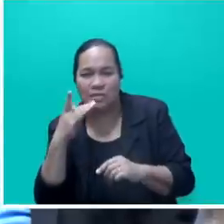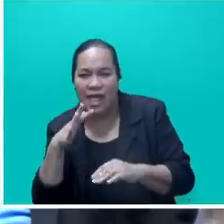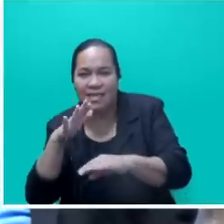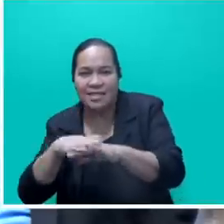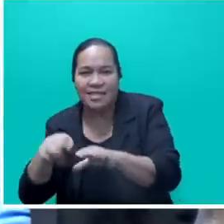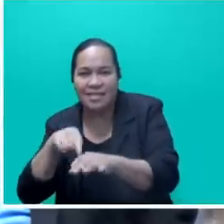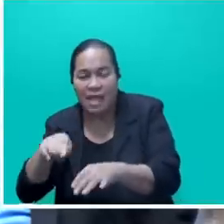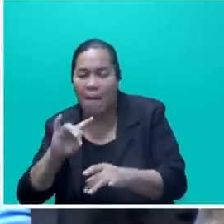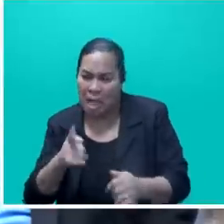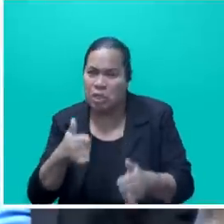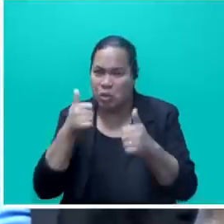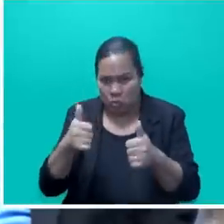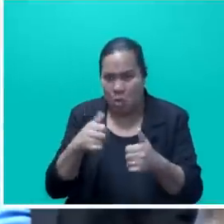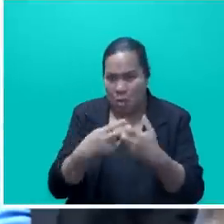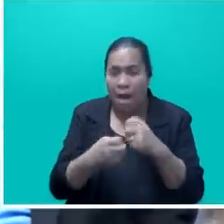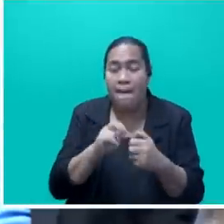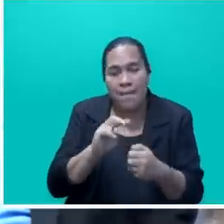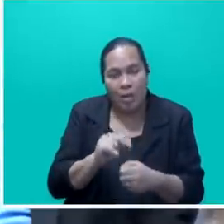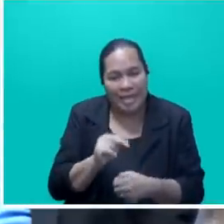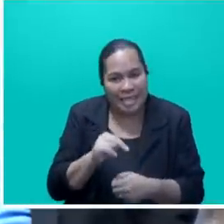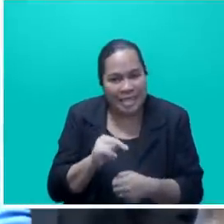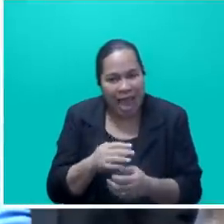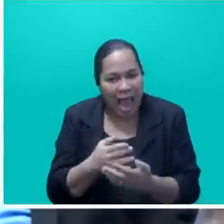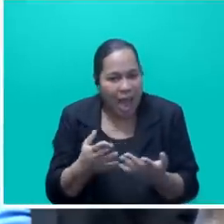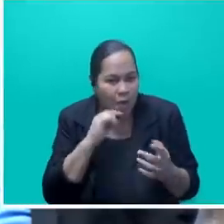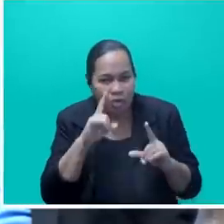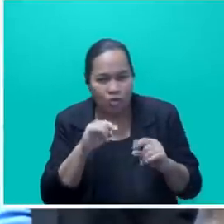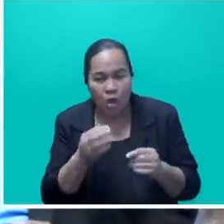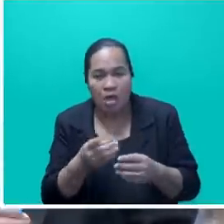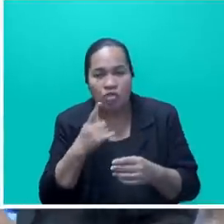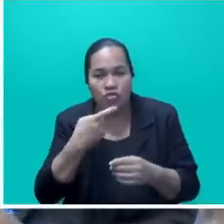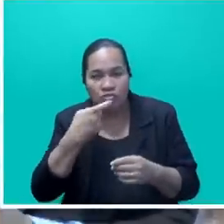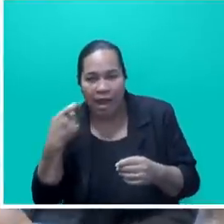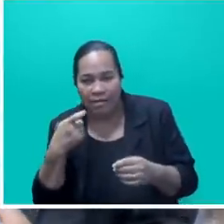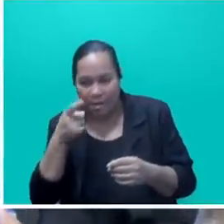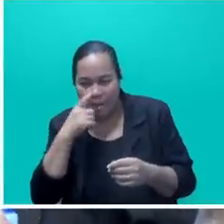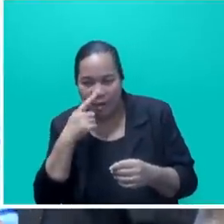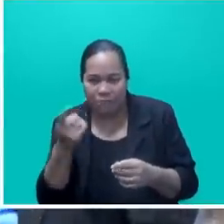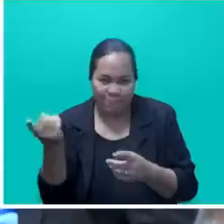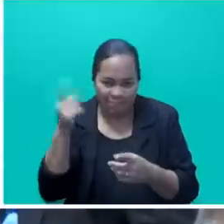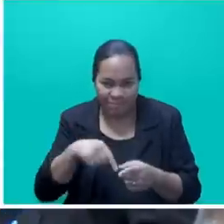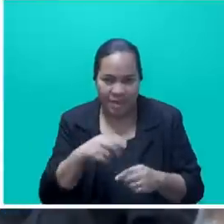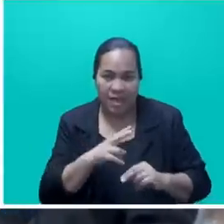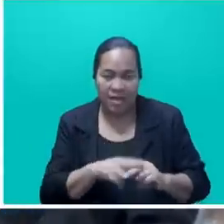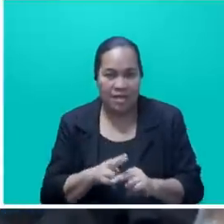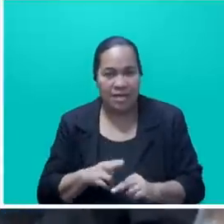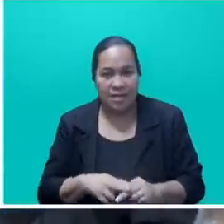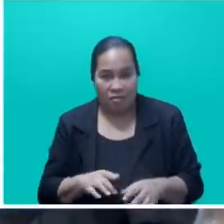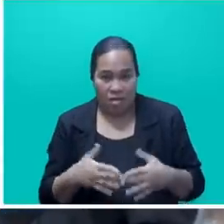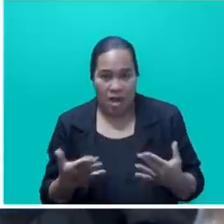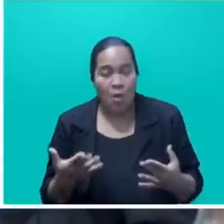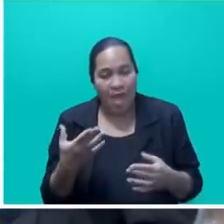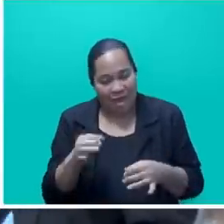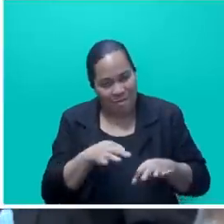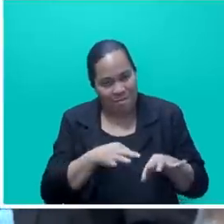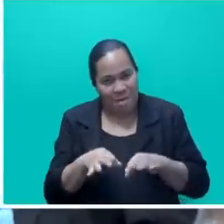a good problem to have, but one that requires a concerted effort to attract investments. At present, we have a pipeline of